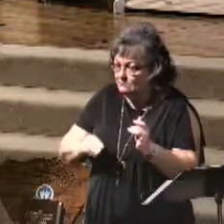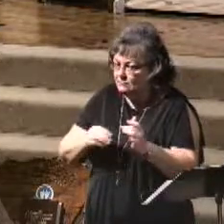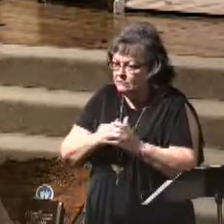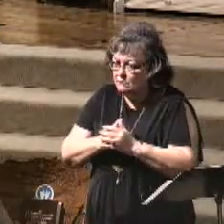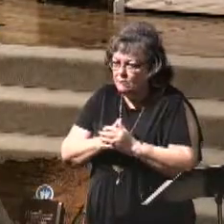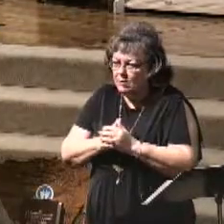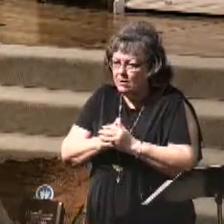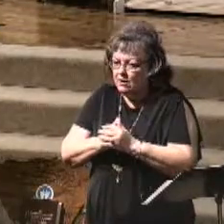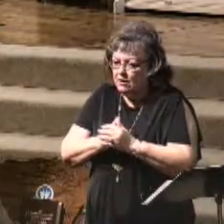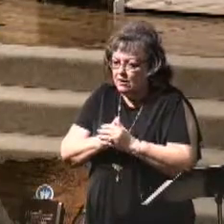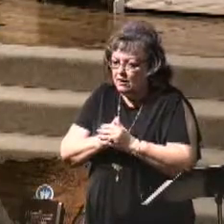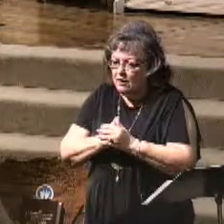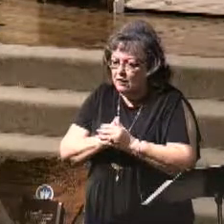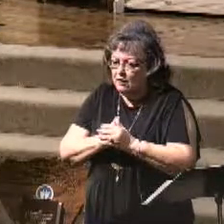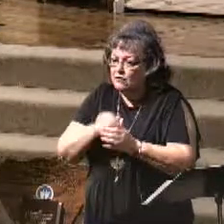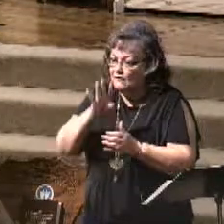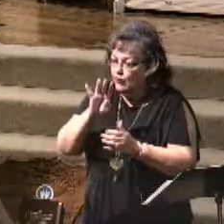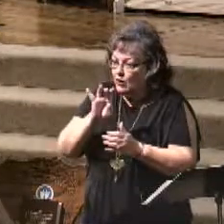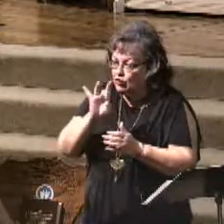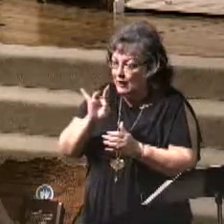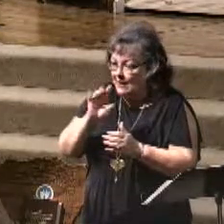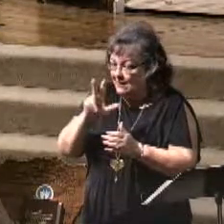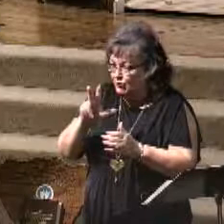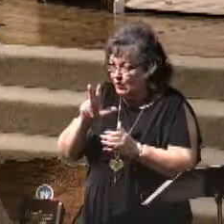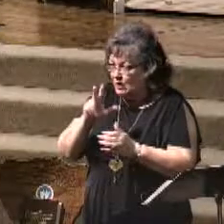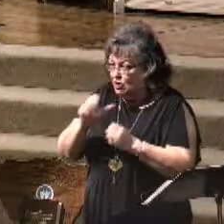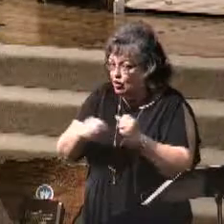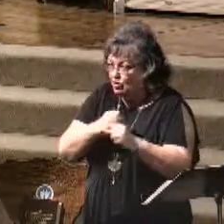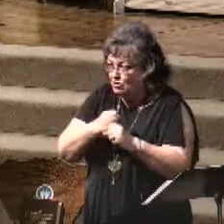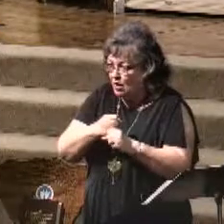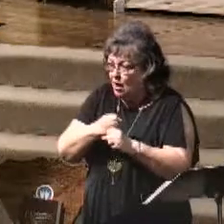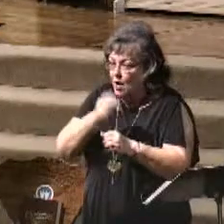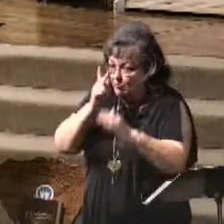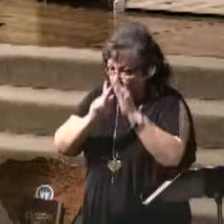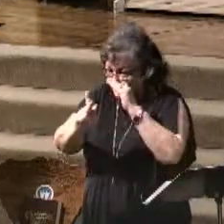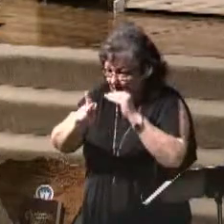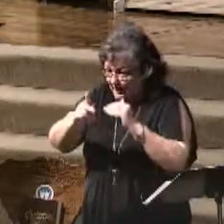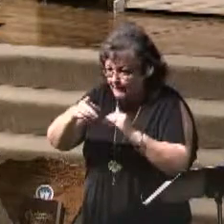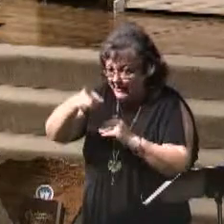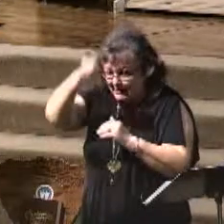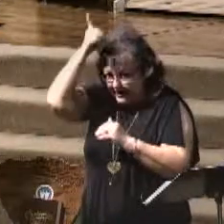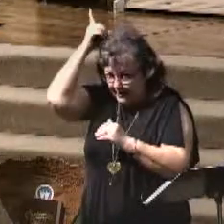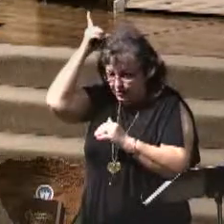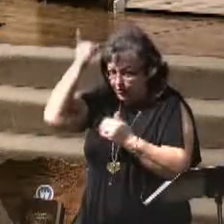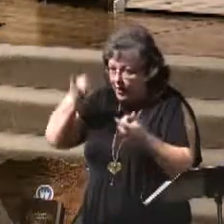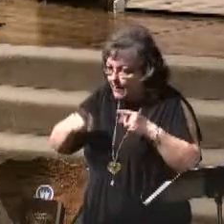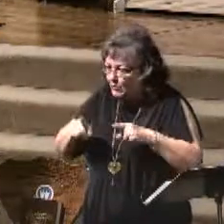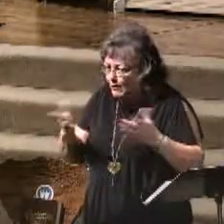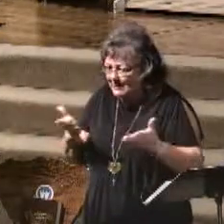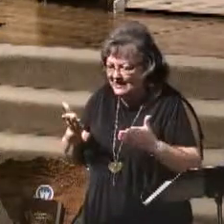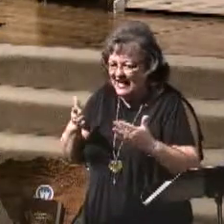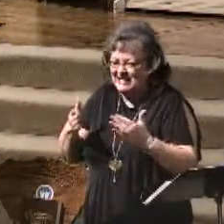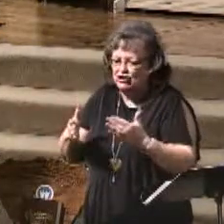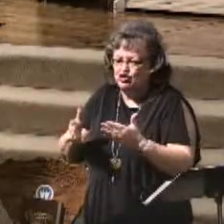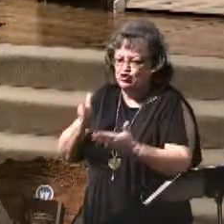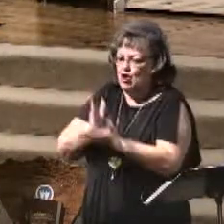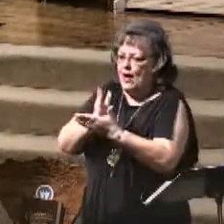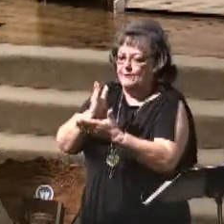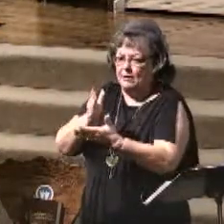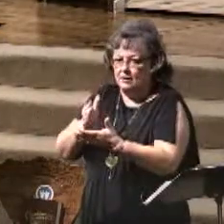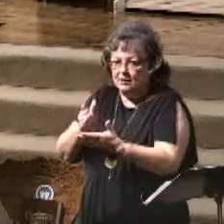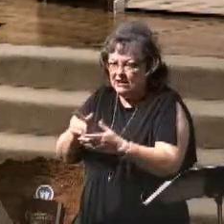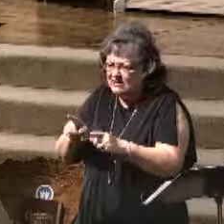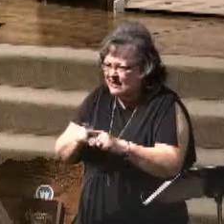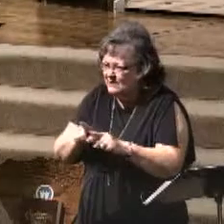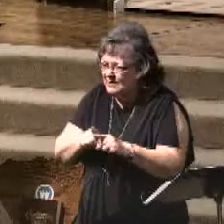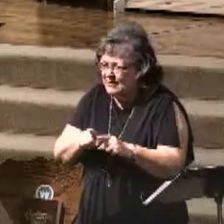And so, the 483 years prophesied by Daniel, it just stopped. It stopped at that point. It's as if God took